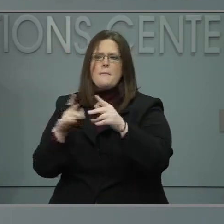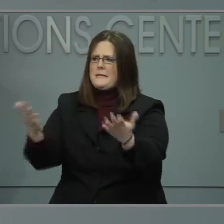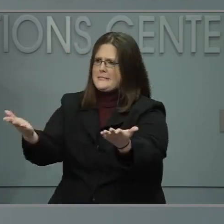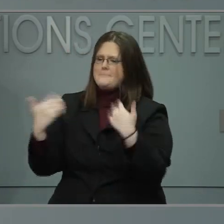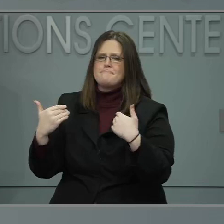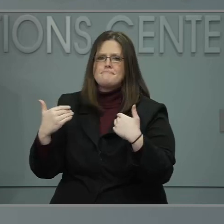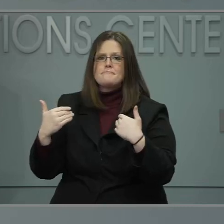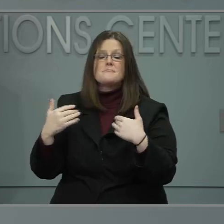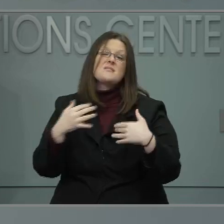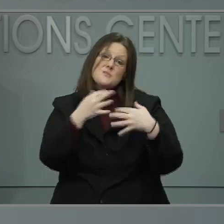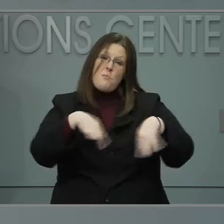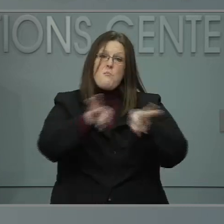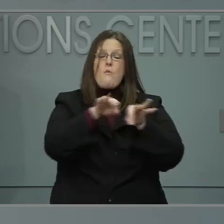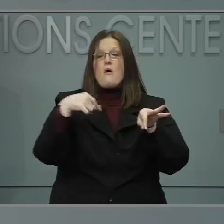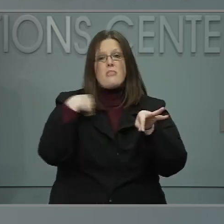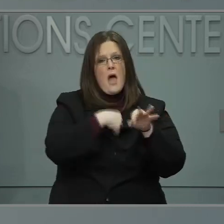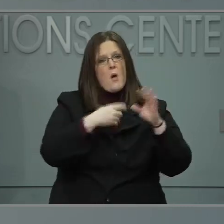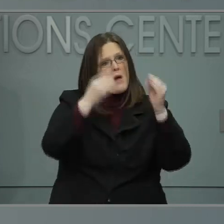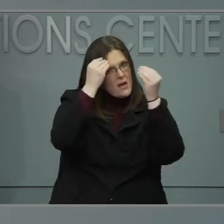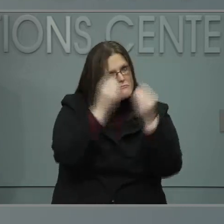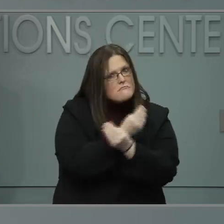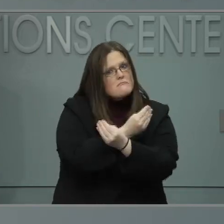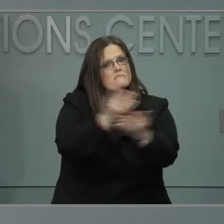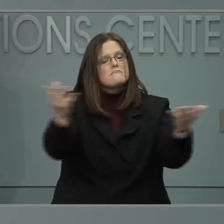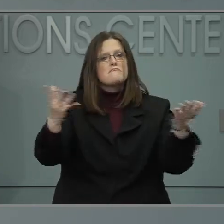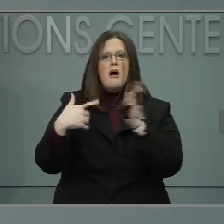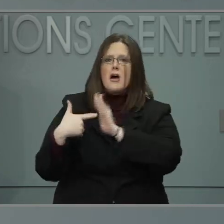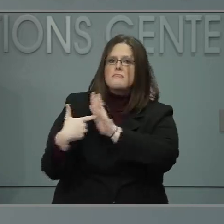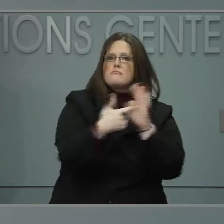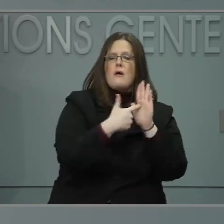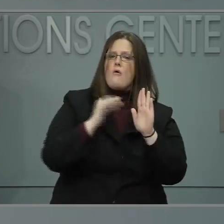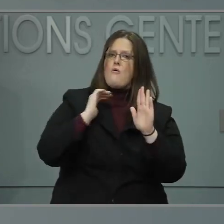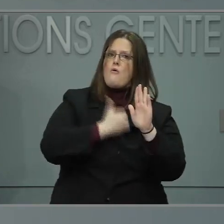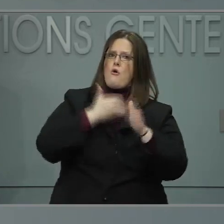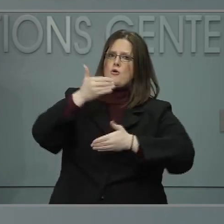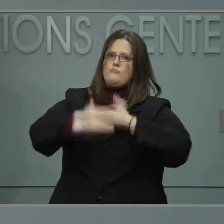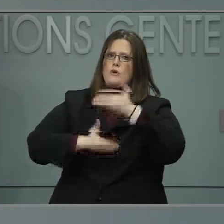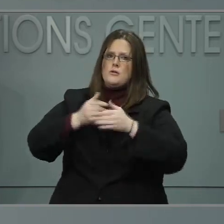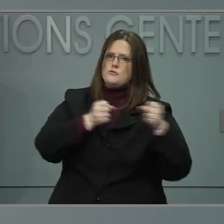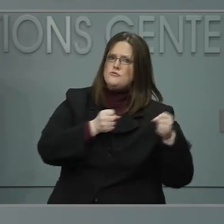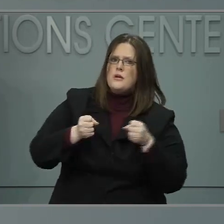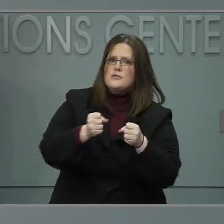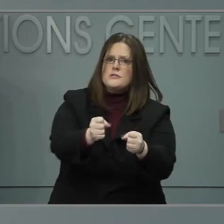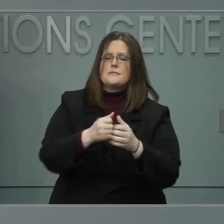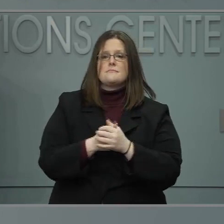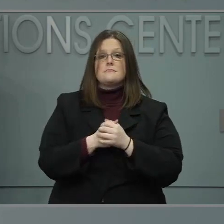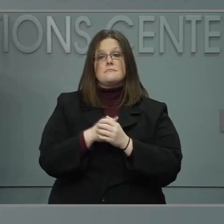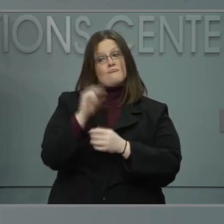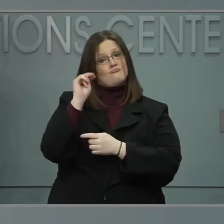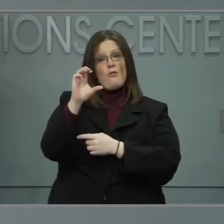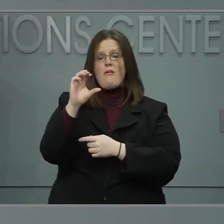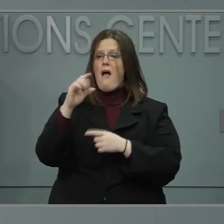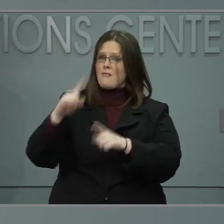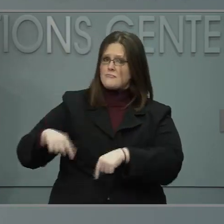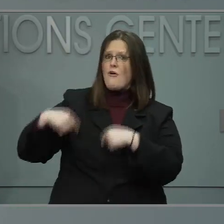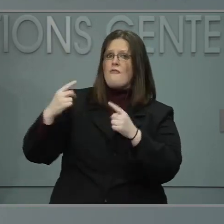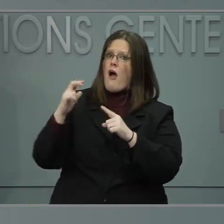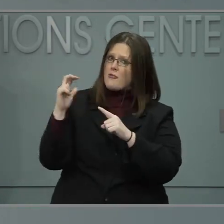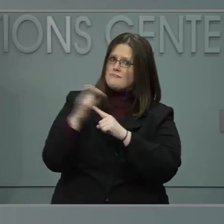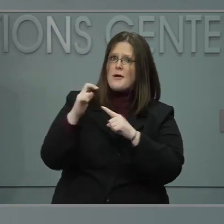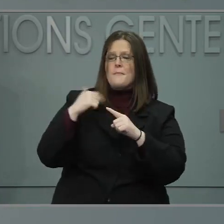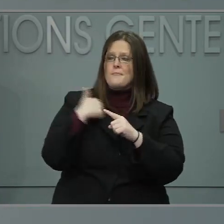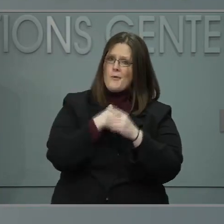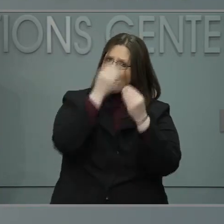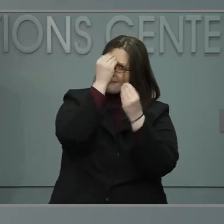been recognized nationally for our work, sharing data about race and ethnicity with vaccinations and